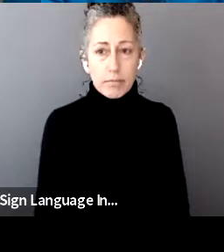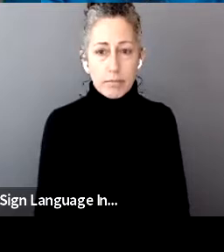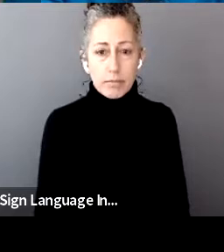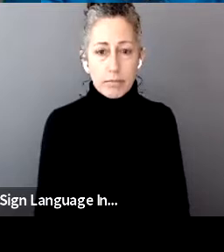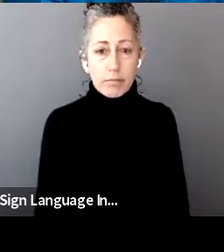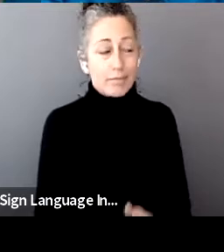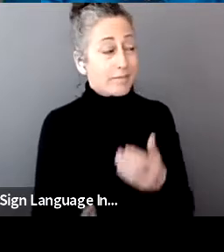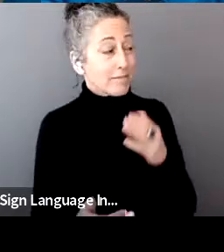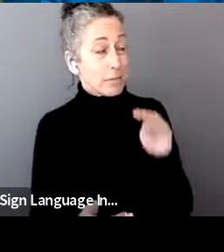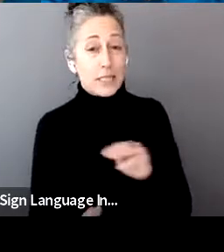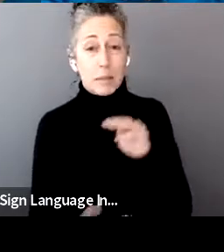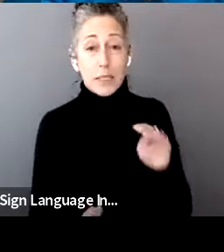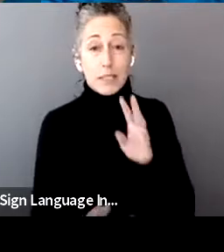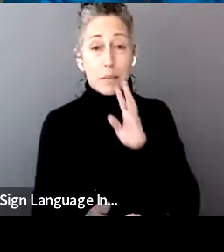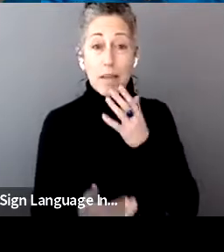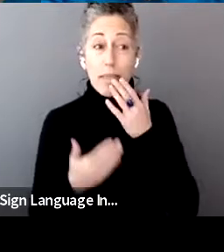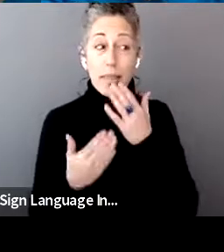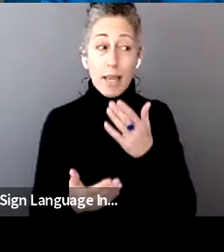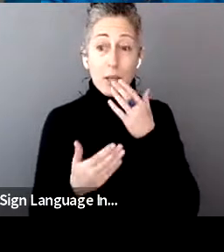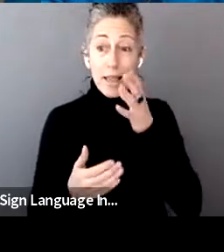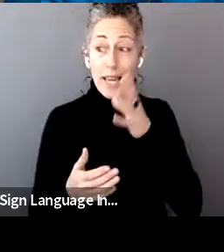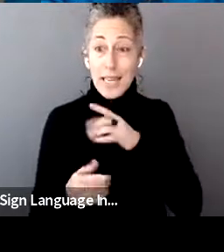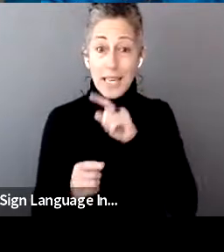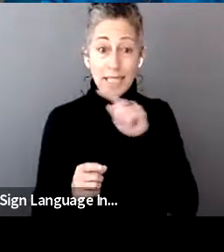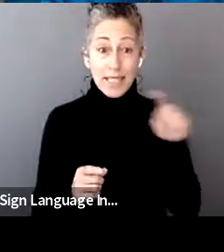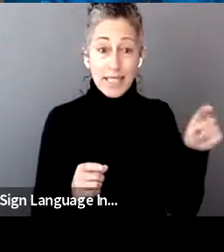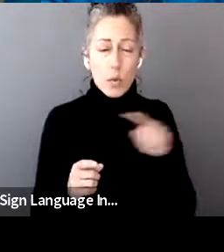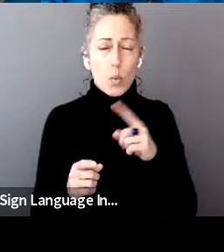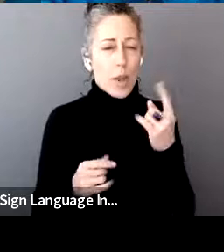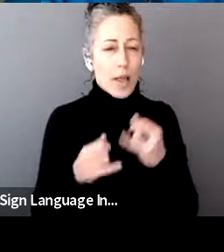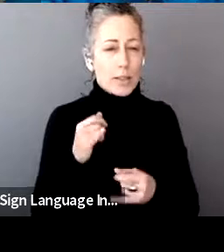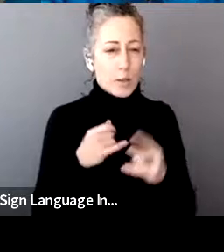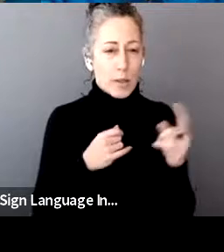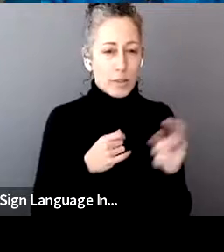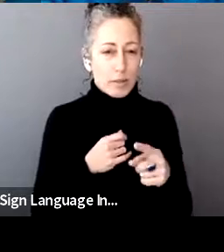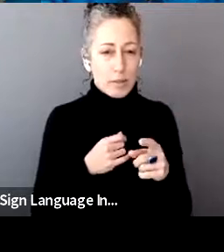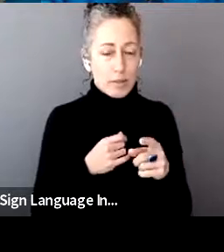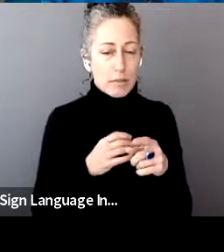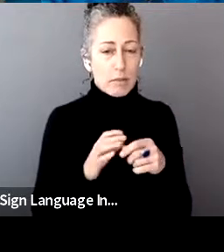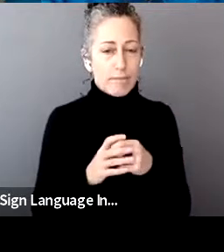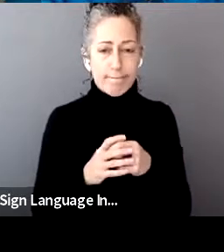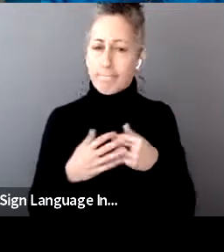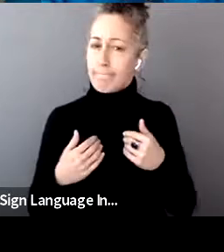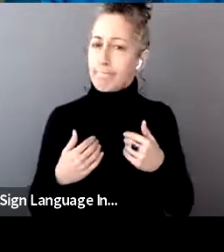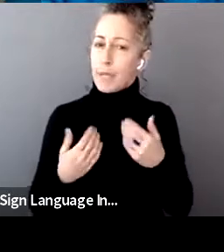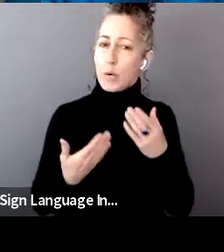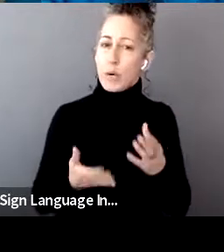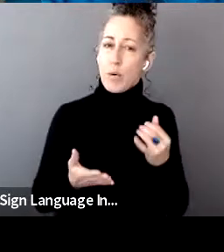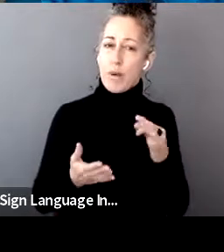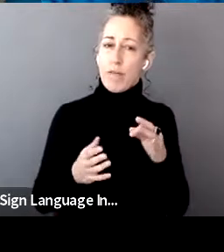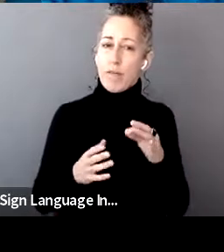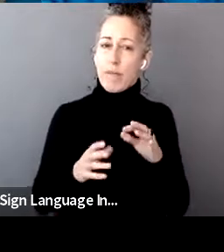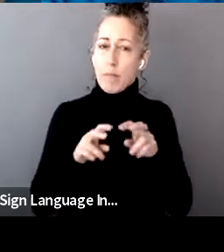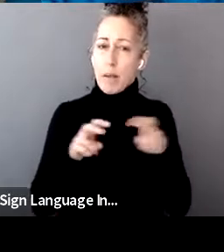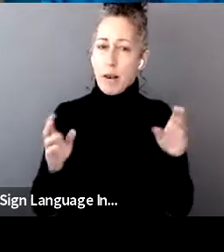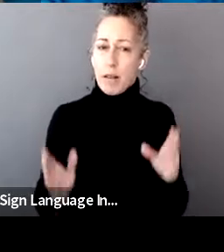Thank you ladies. I think, and there was one last question that I don't know if the panel can just answer